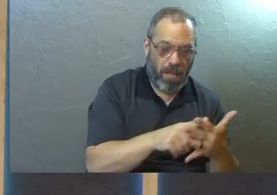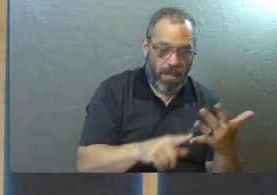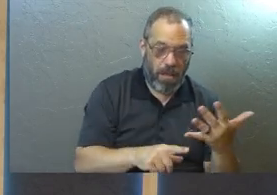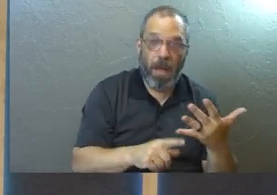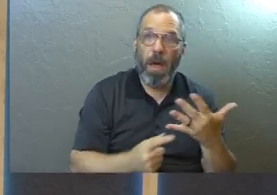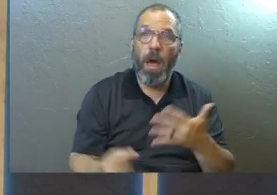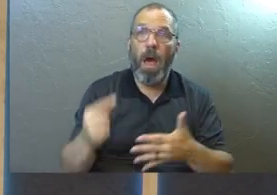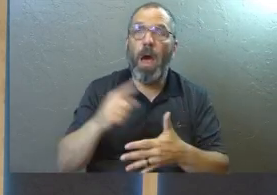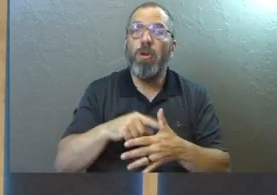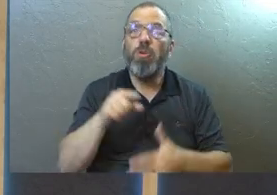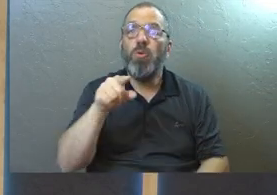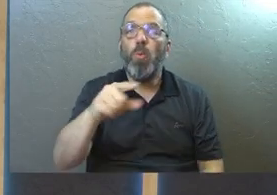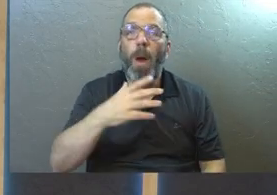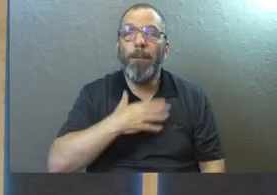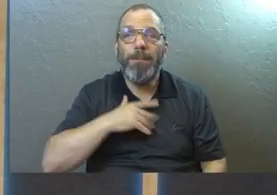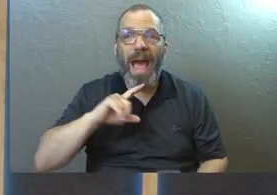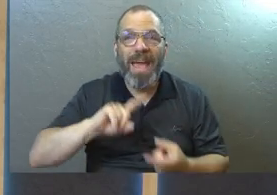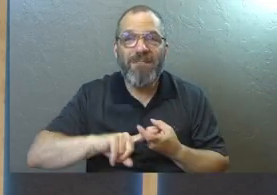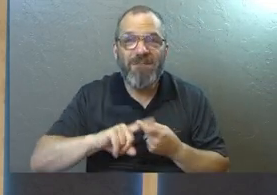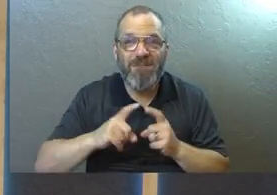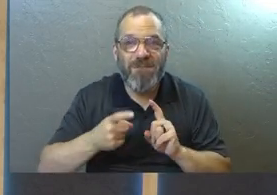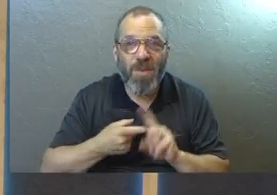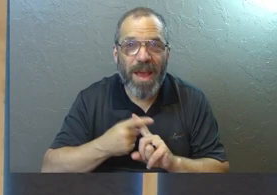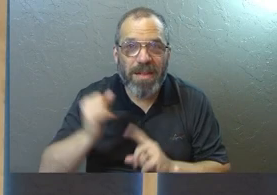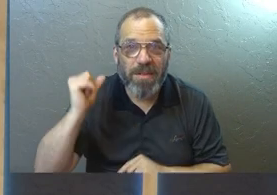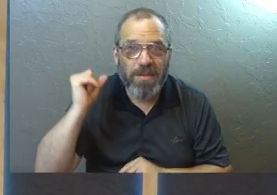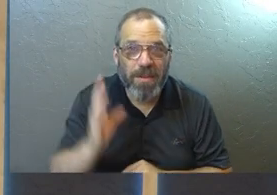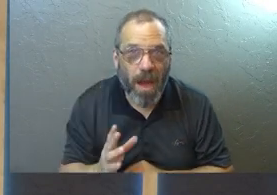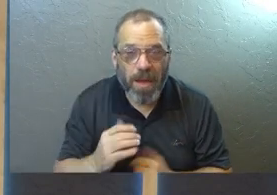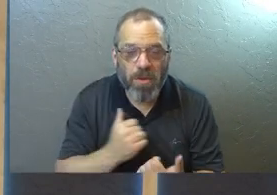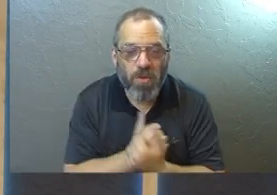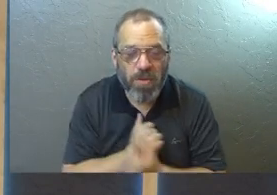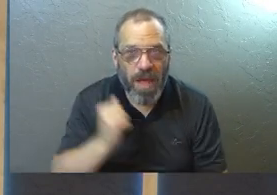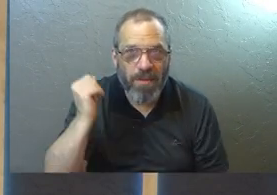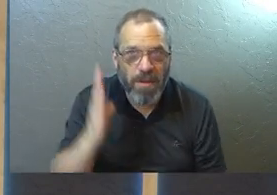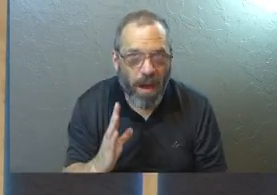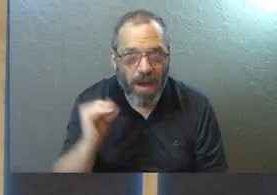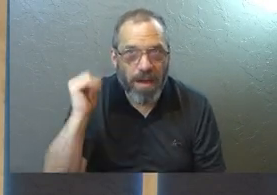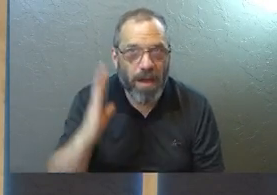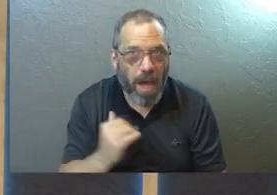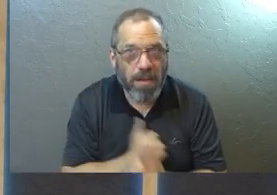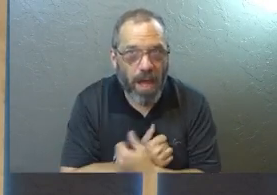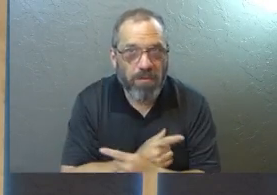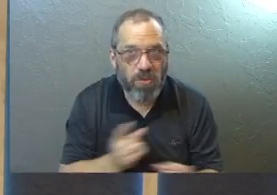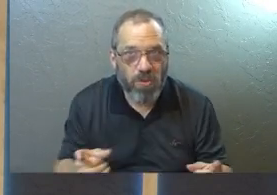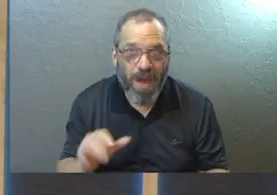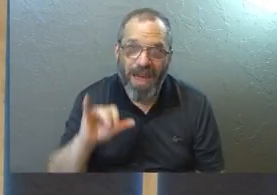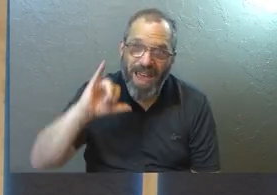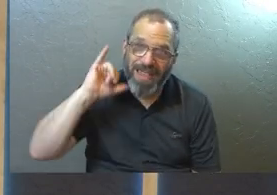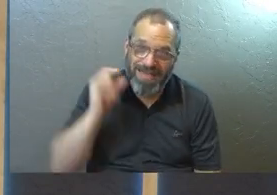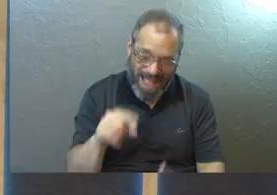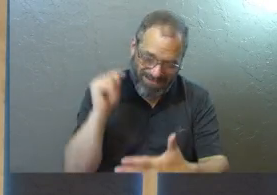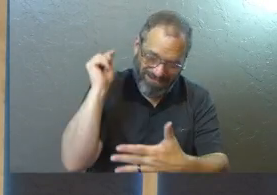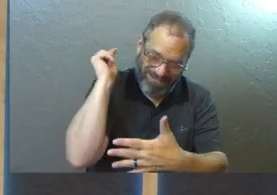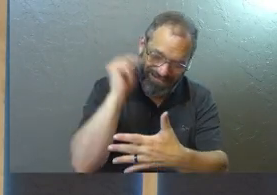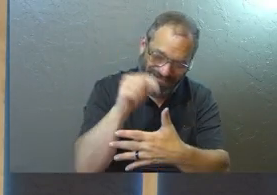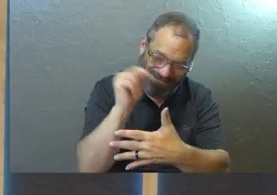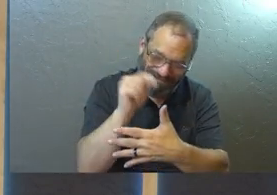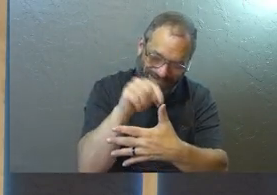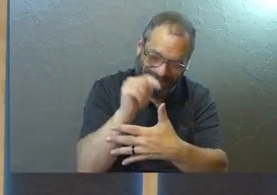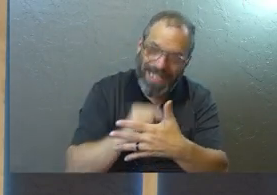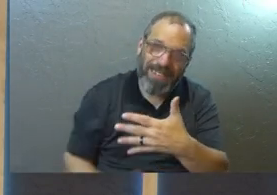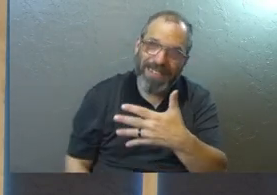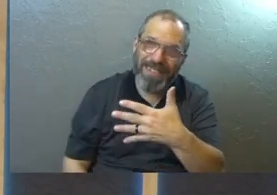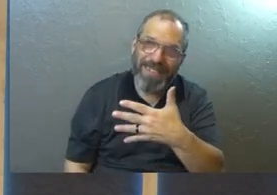is you're the friend of God and you love God and God loves you. And that's actually the first